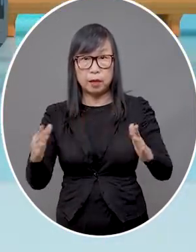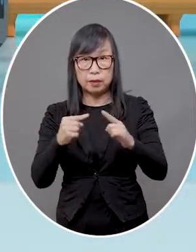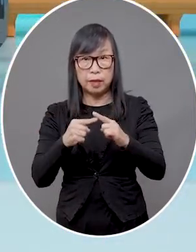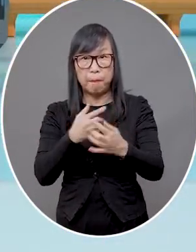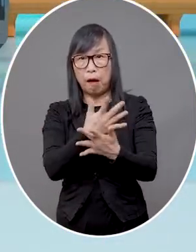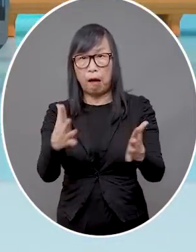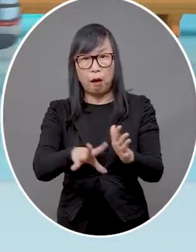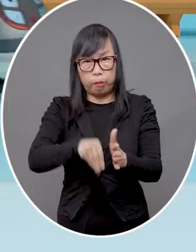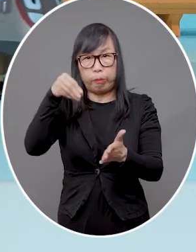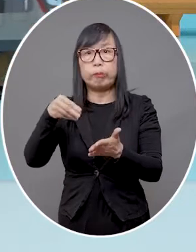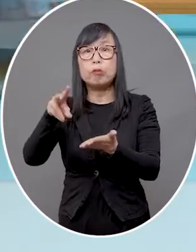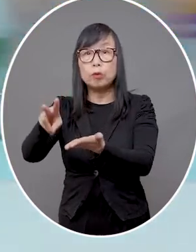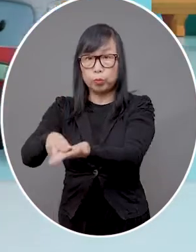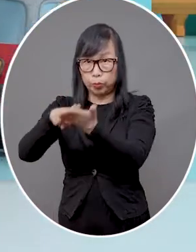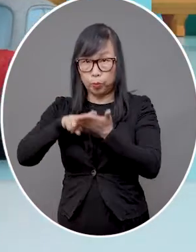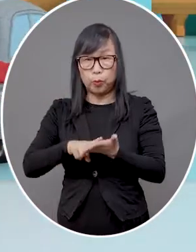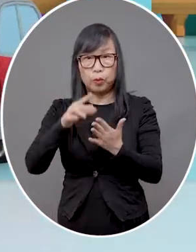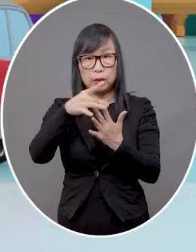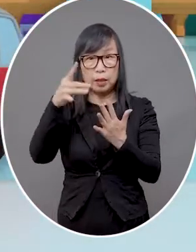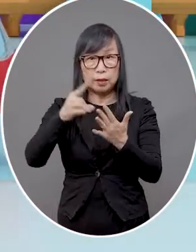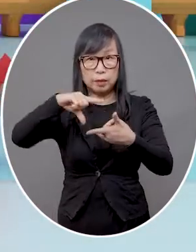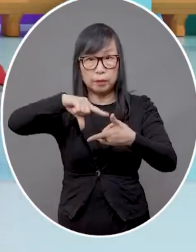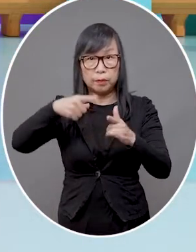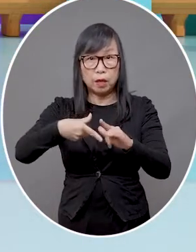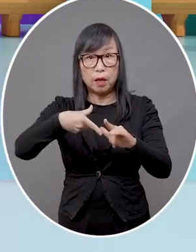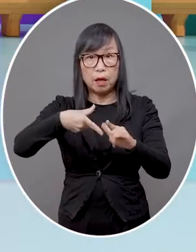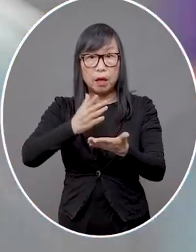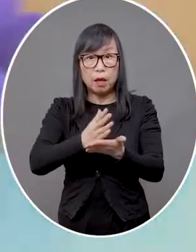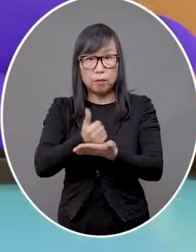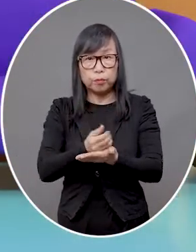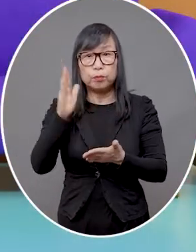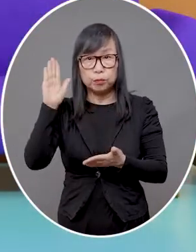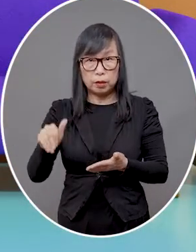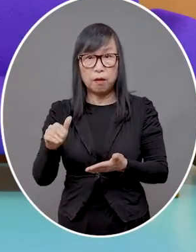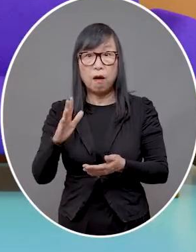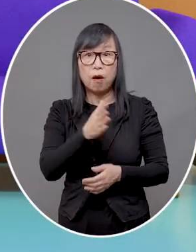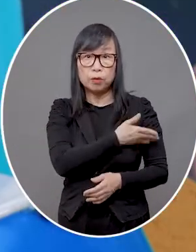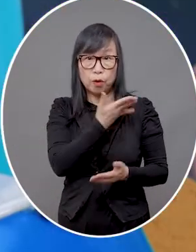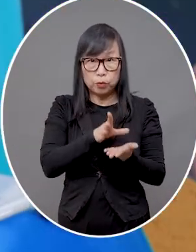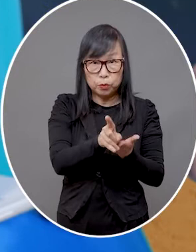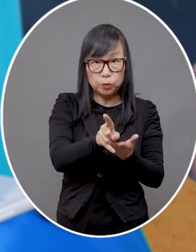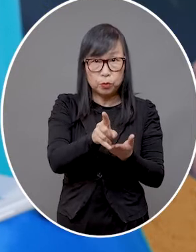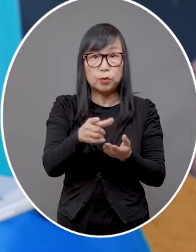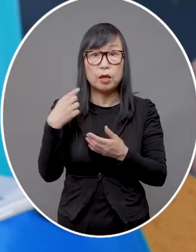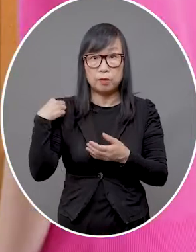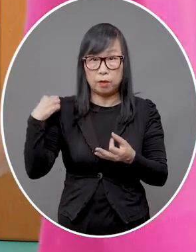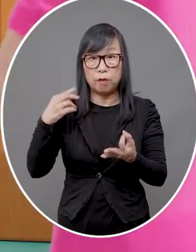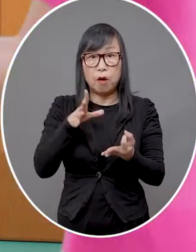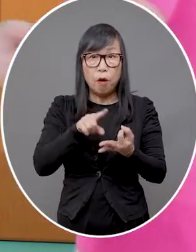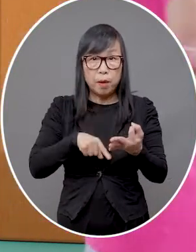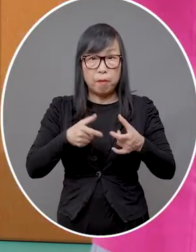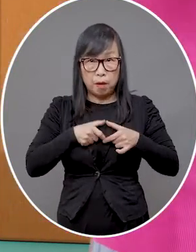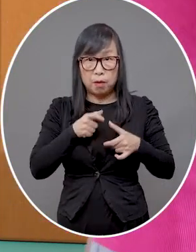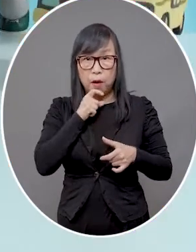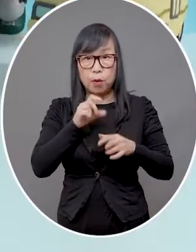Those selected will receive a letter and can complete the survey through different methods. Survey officers will wear a uniform and carry name tags for